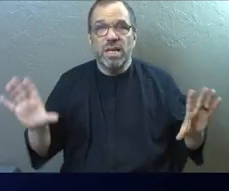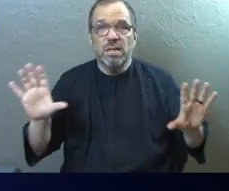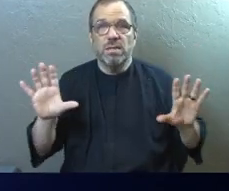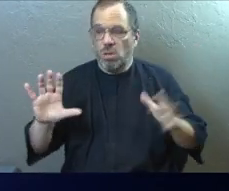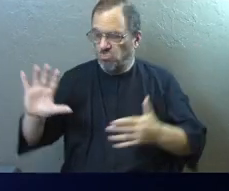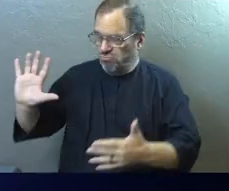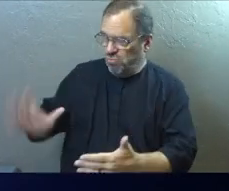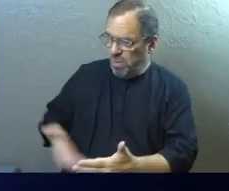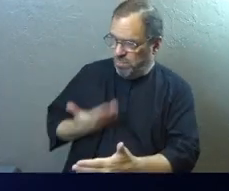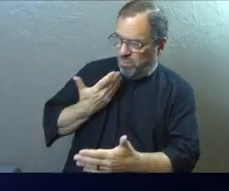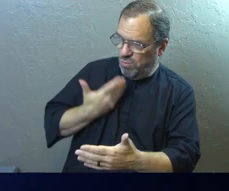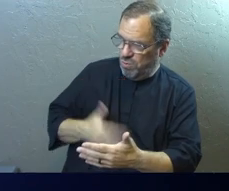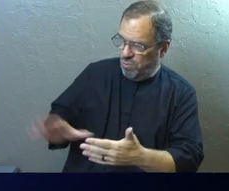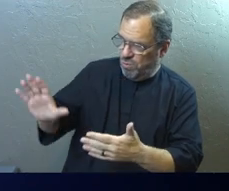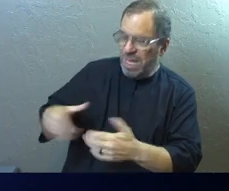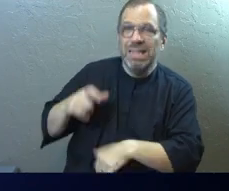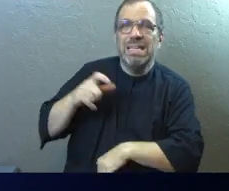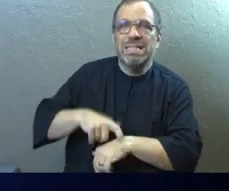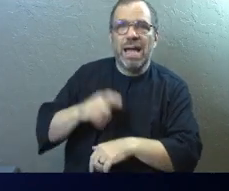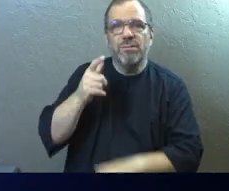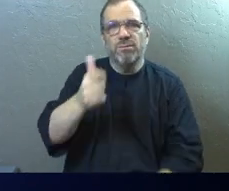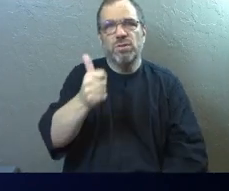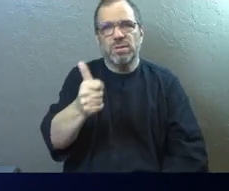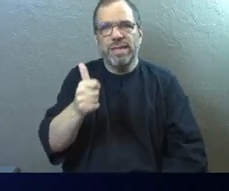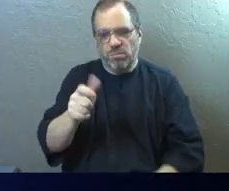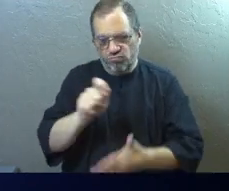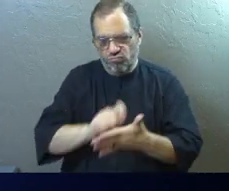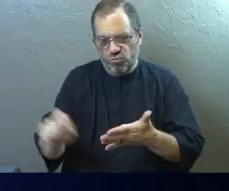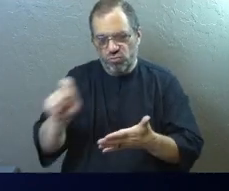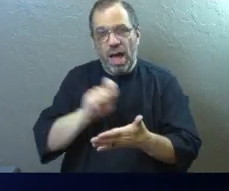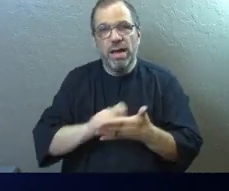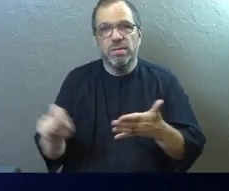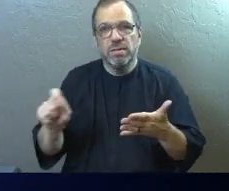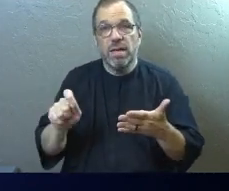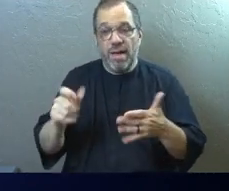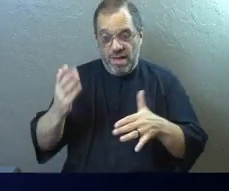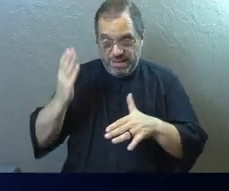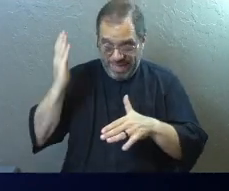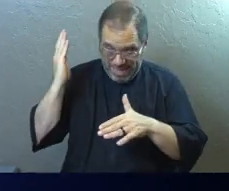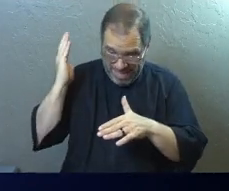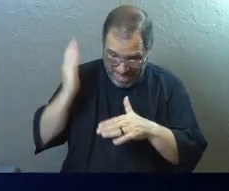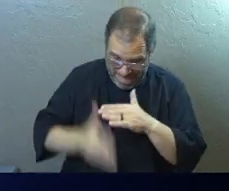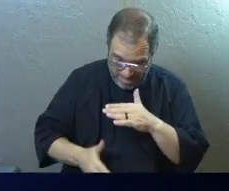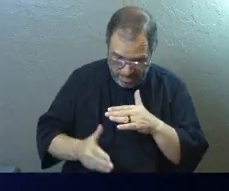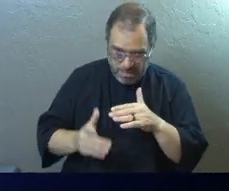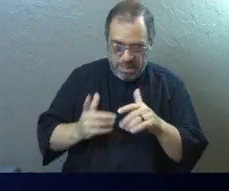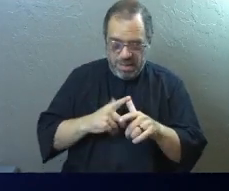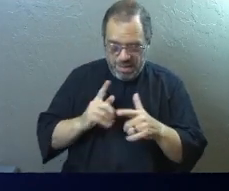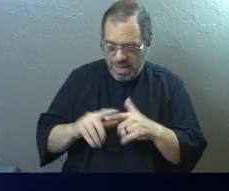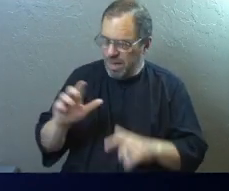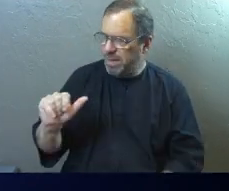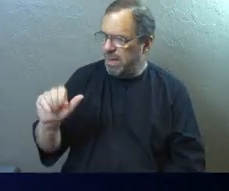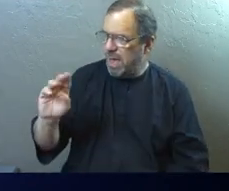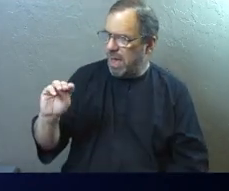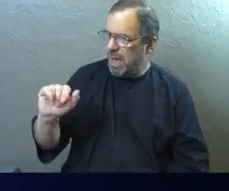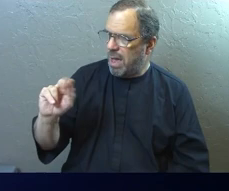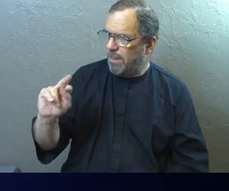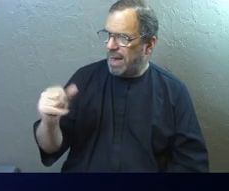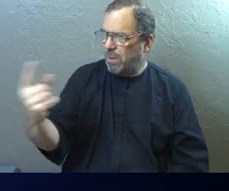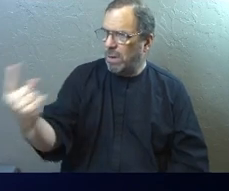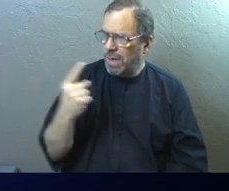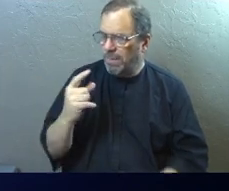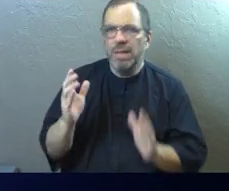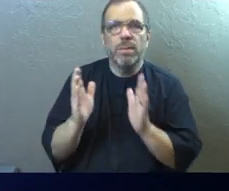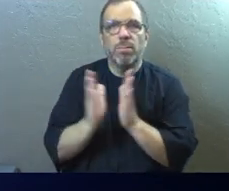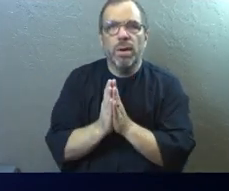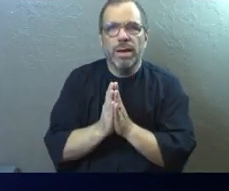We're just going to keep the music going in this space to be a space of worship for you. At the end of it, Amanda's going to come and she's going to pray